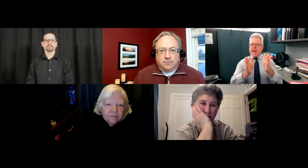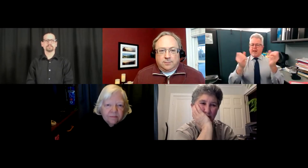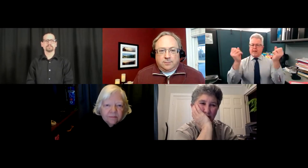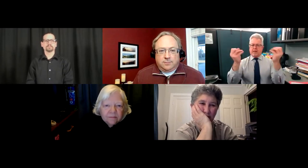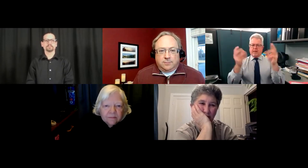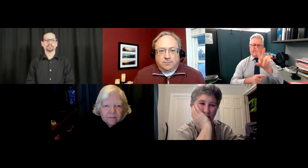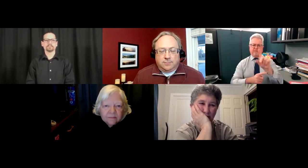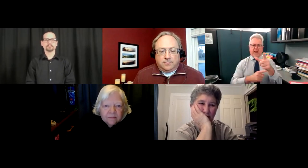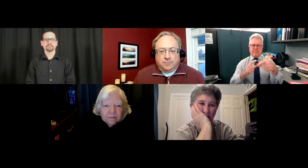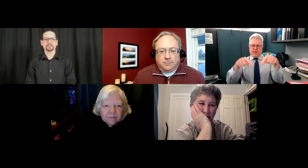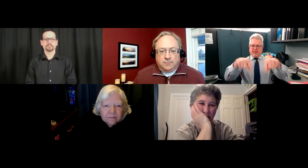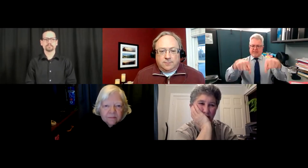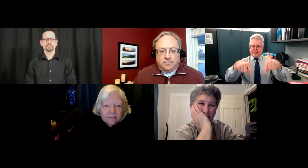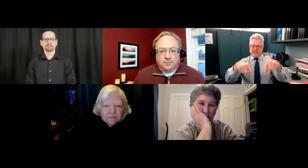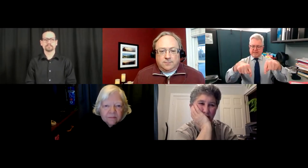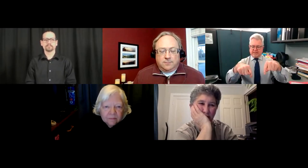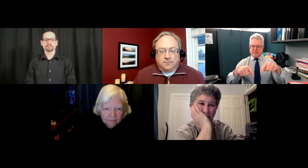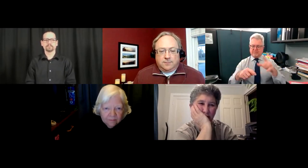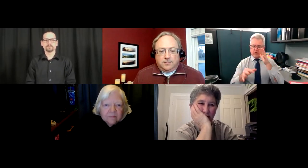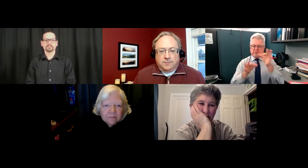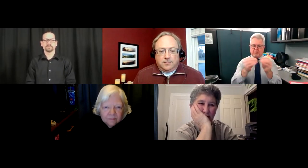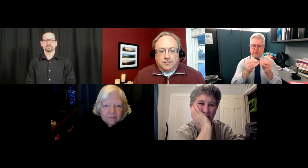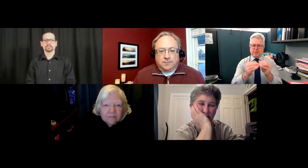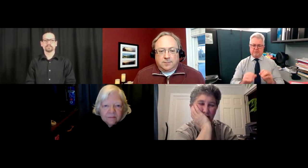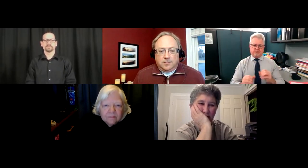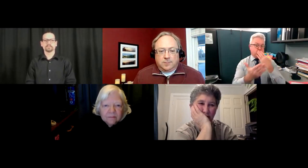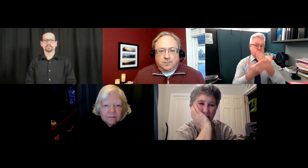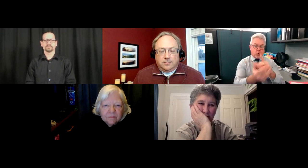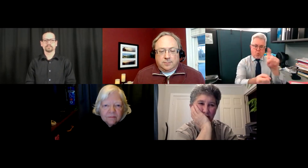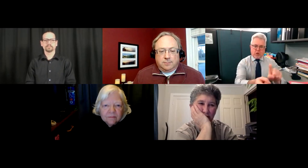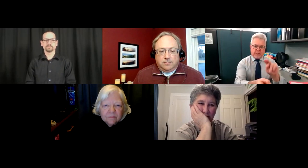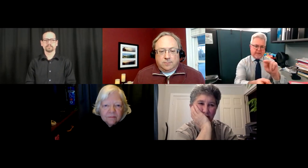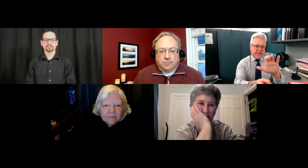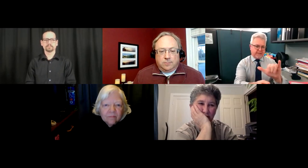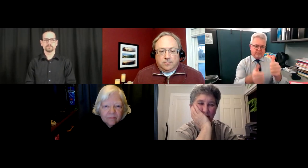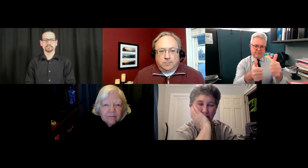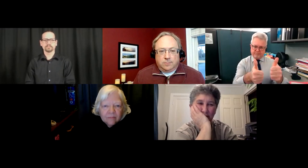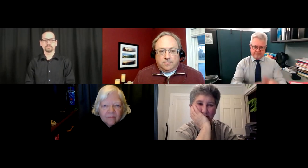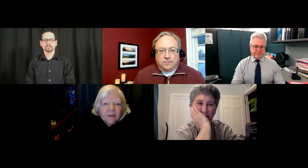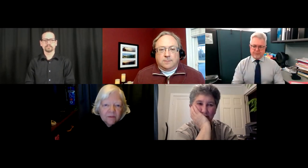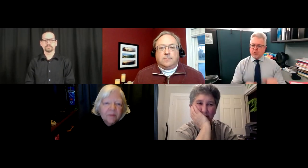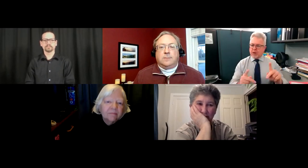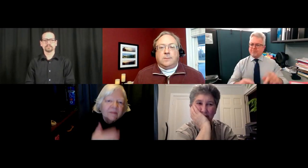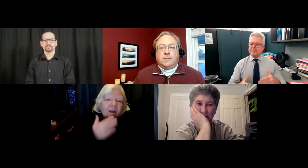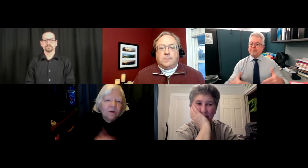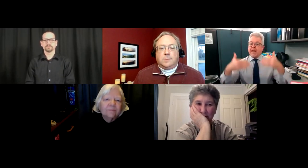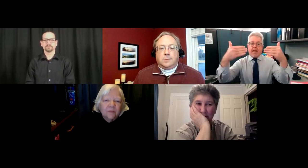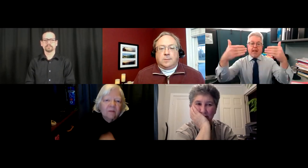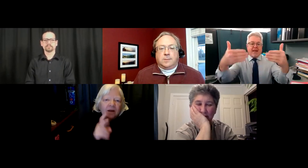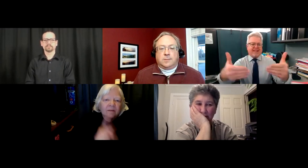at the Rhode Island Department of Health. I am going to be sending in information in a video